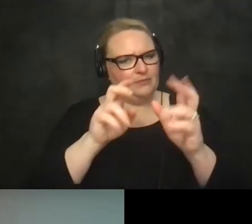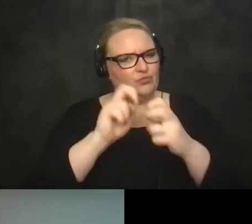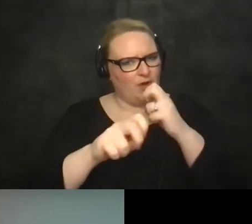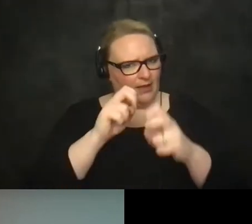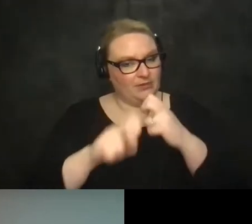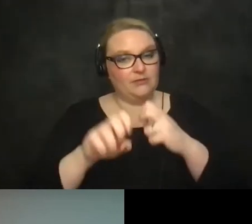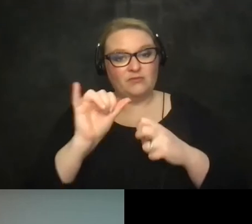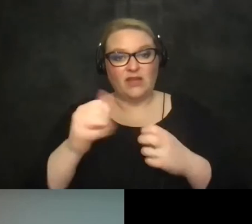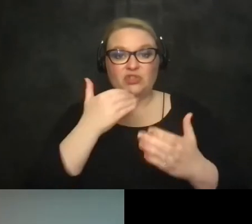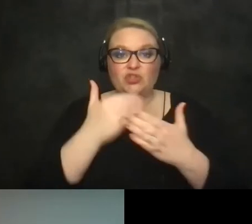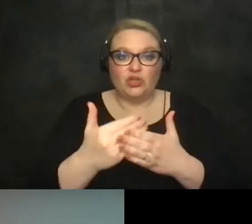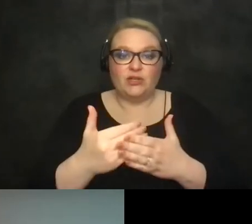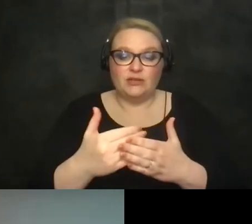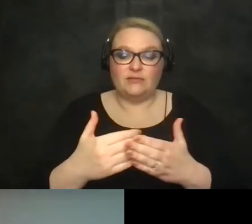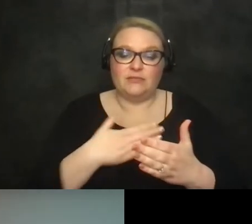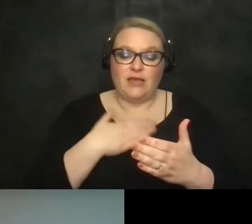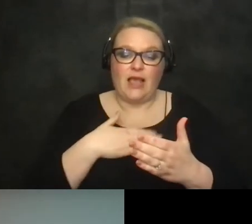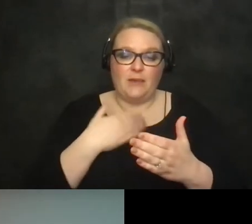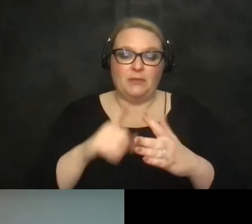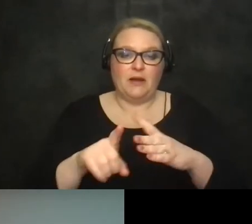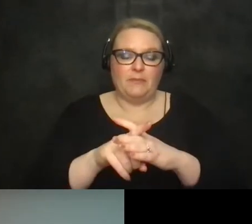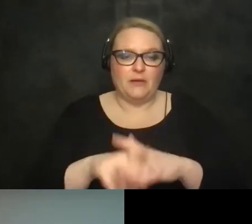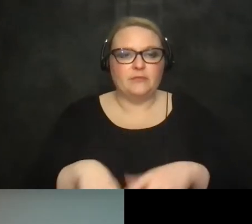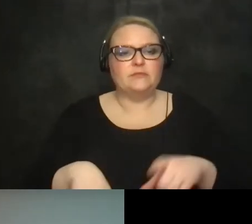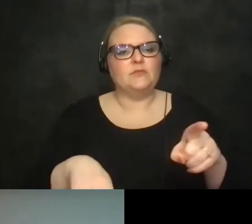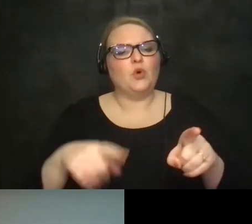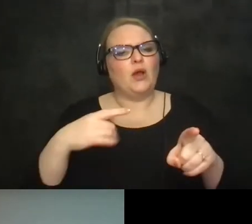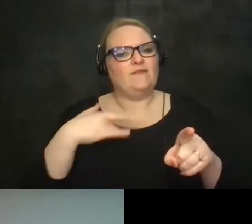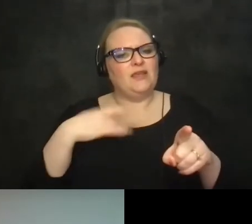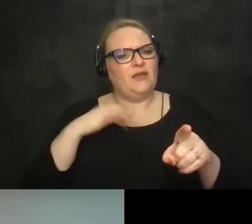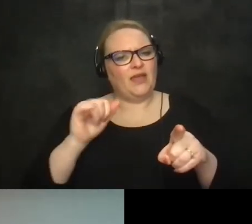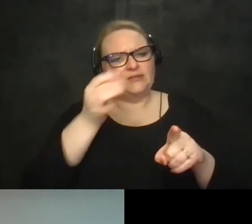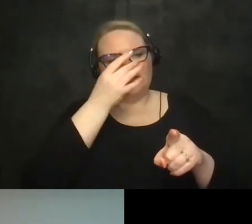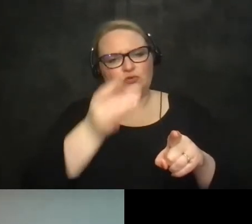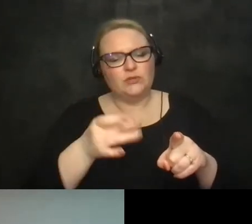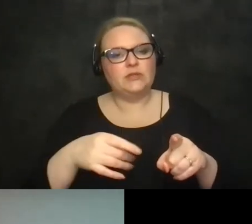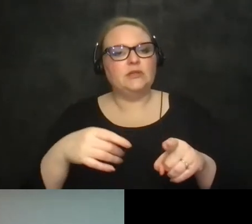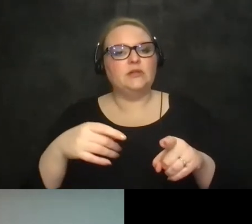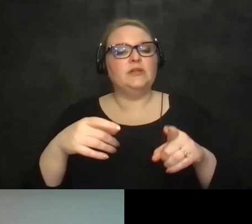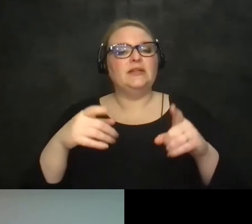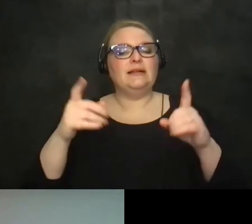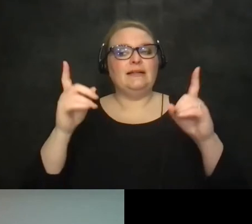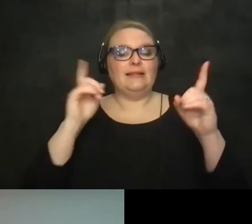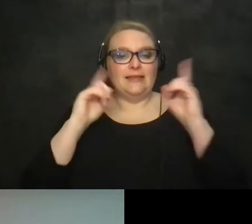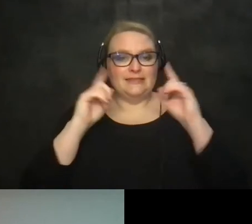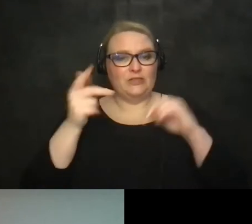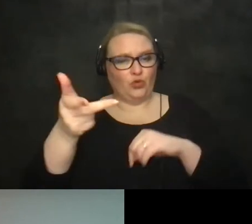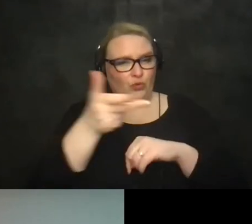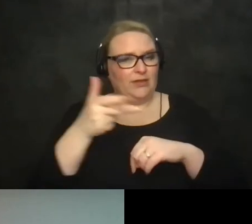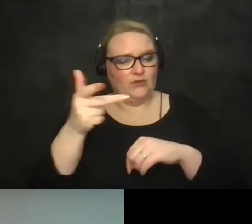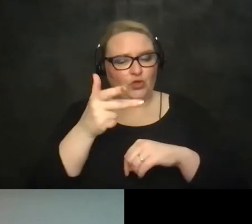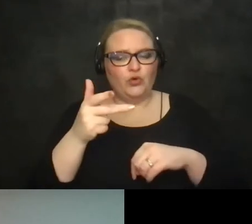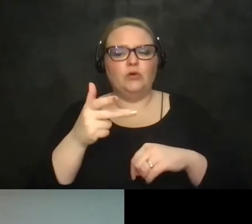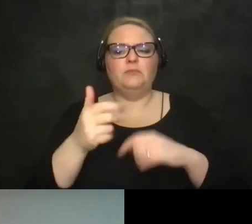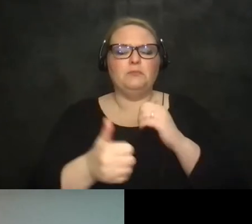and it's about time i think that's really interesting and i think listening to to the three of you you speak what strikes